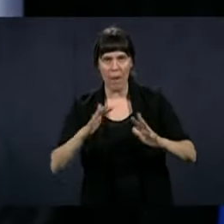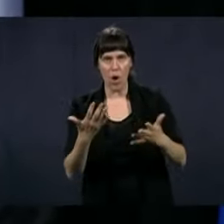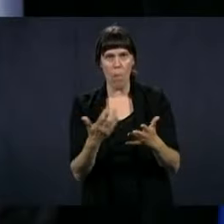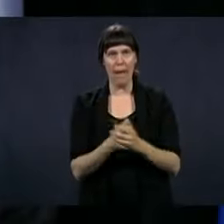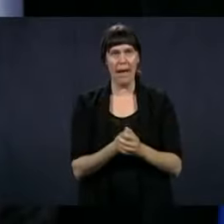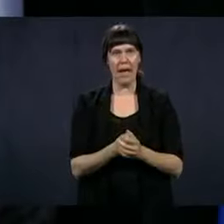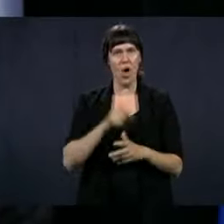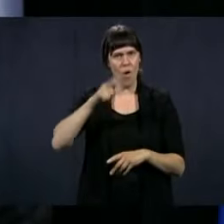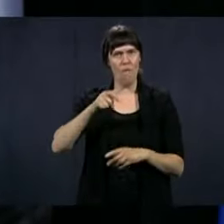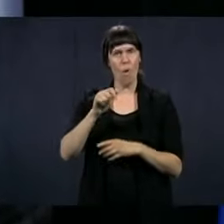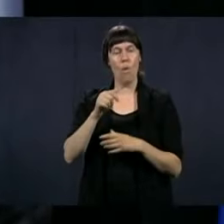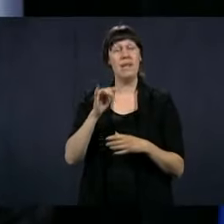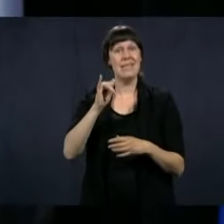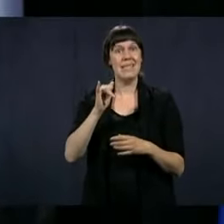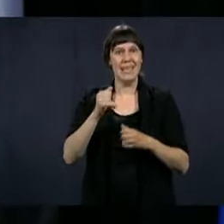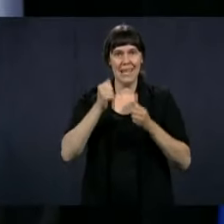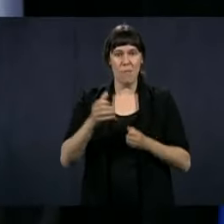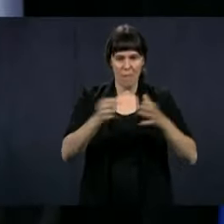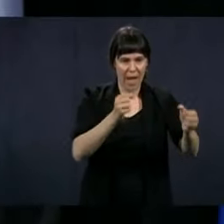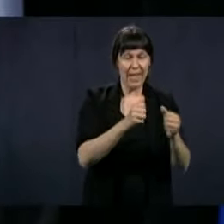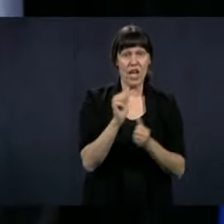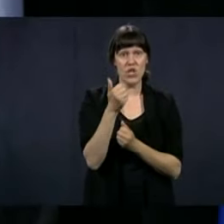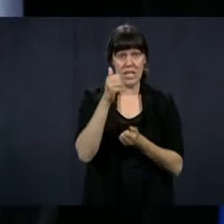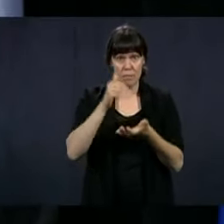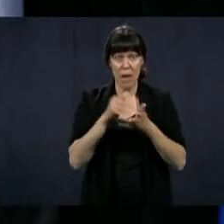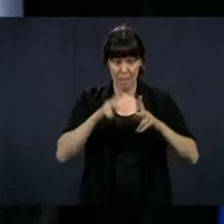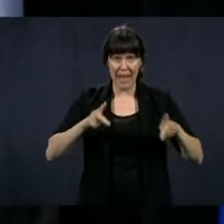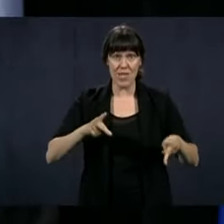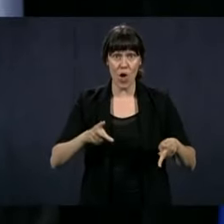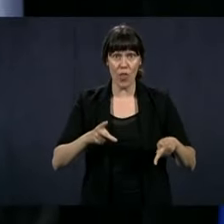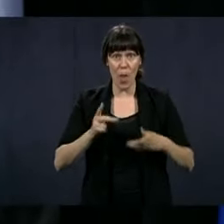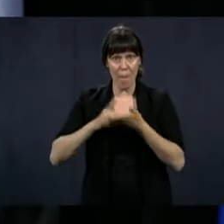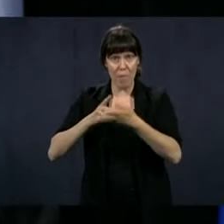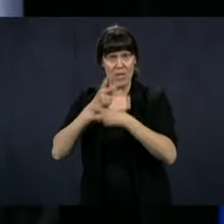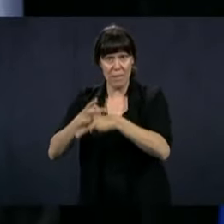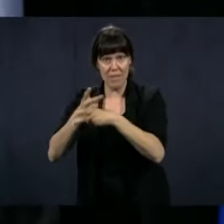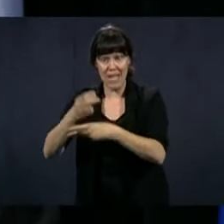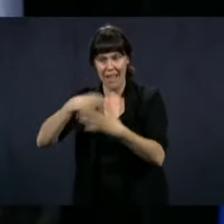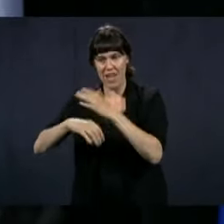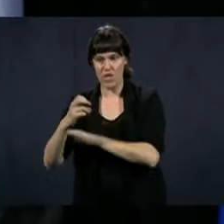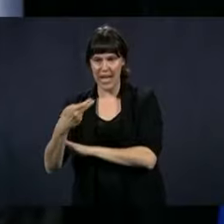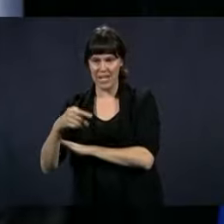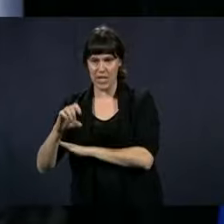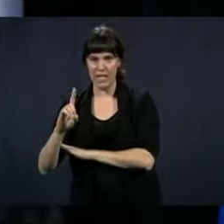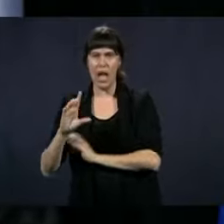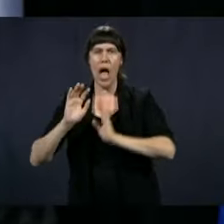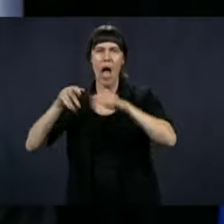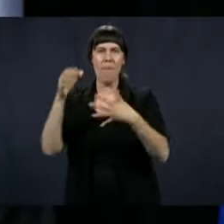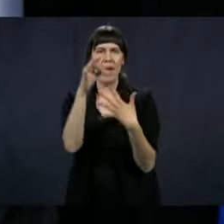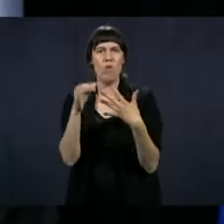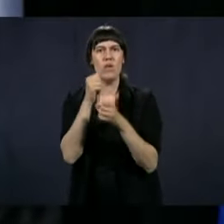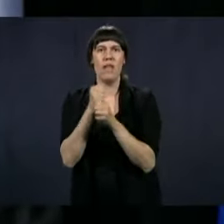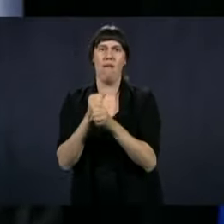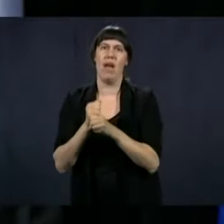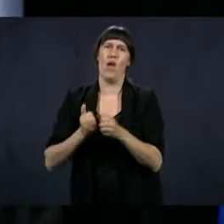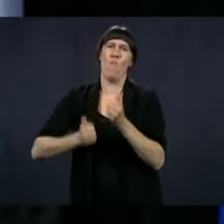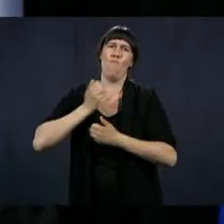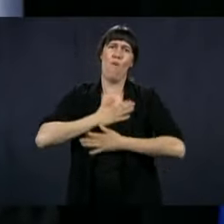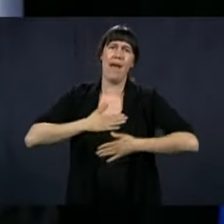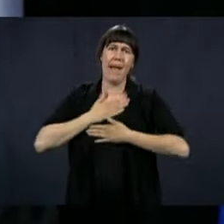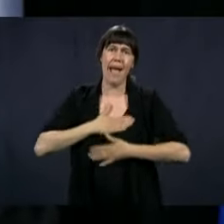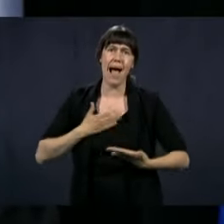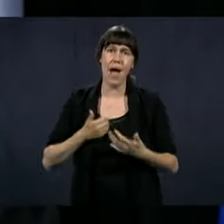that in adding 10,000 people, the quality, the conditions at work will be better in CHSLDs. So there will be